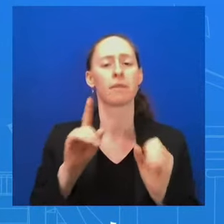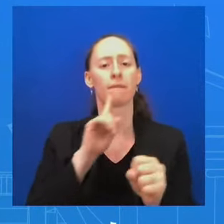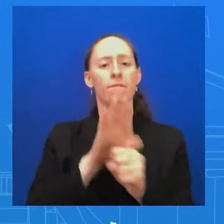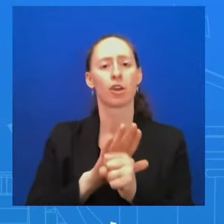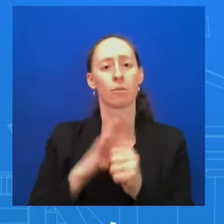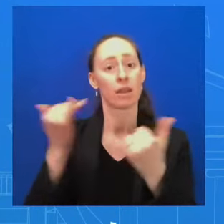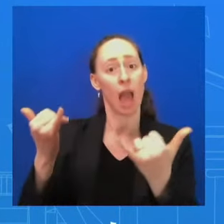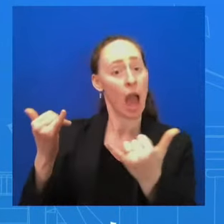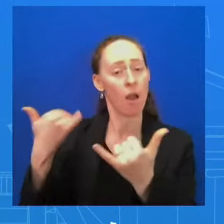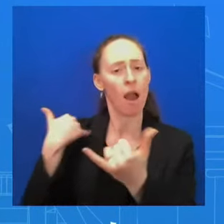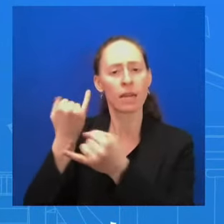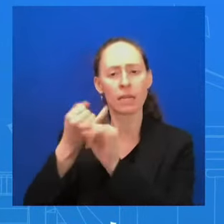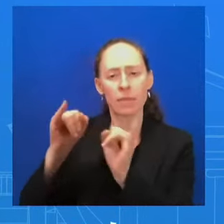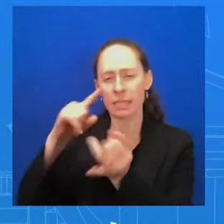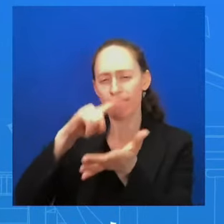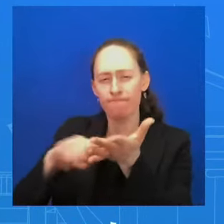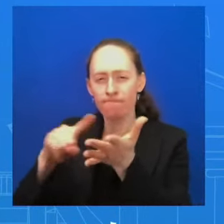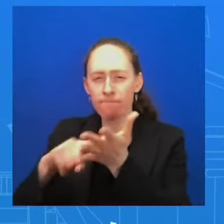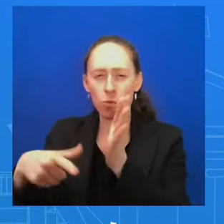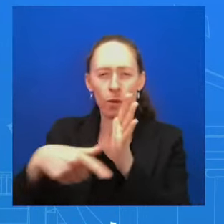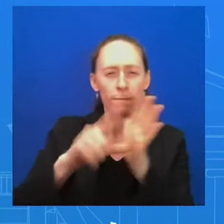understand is very, very close to complete.